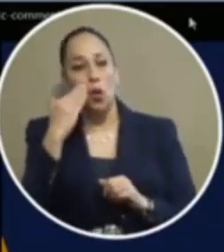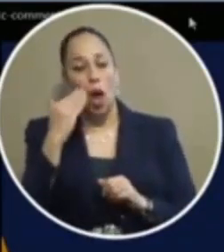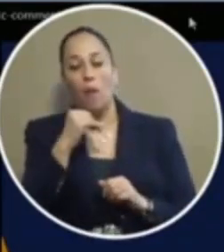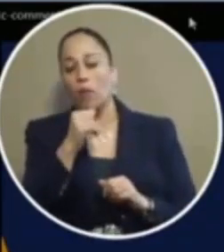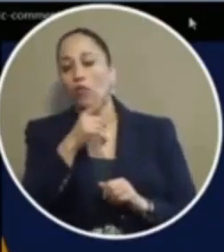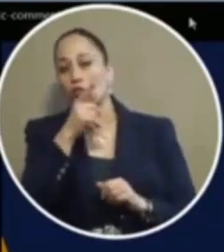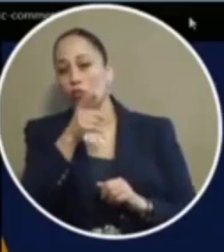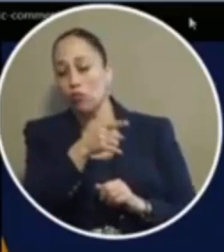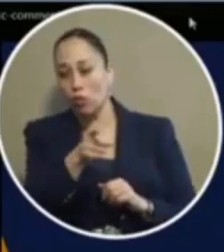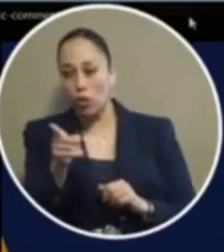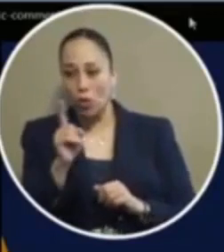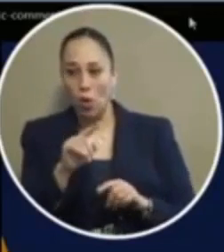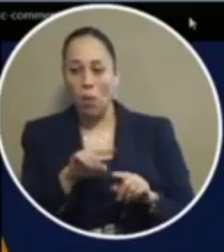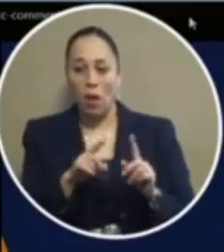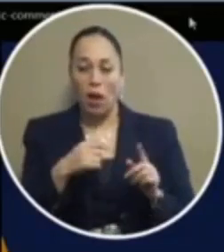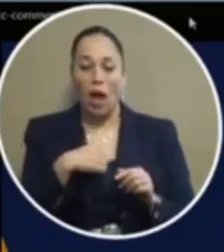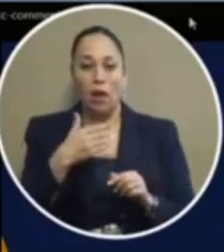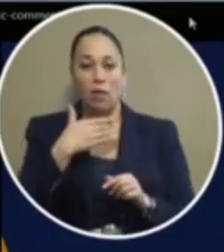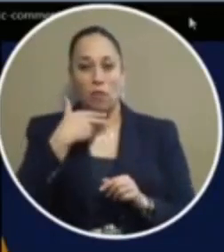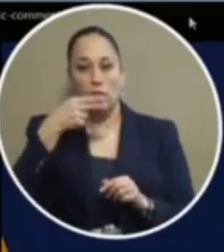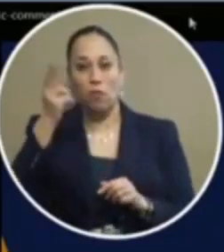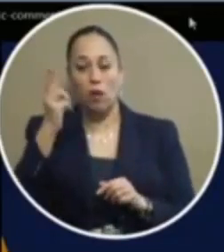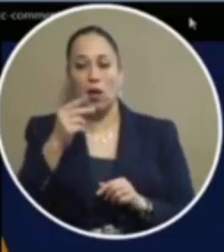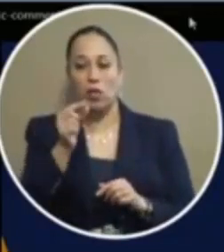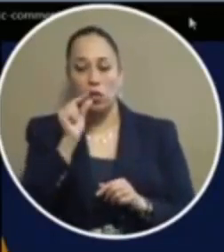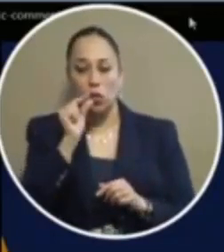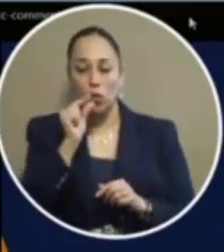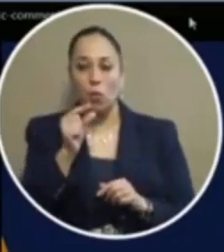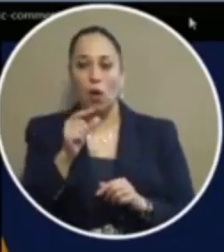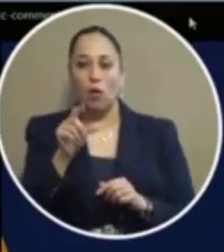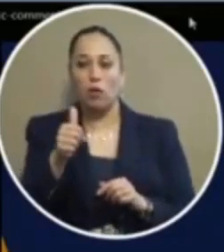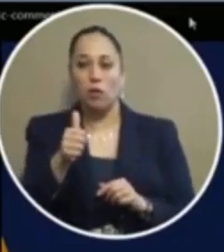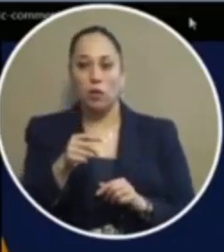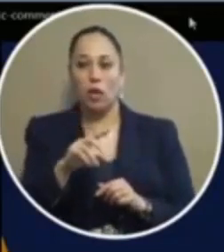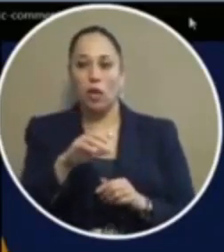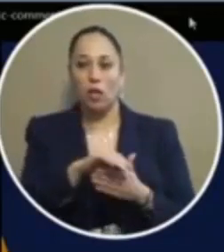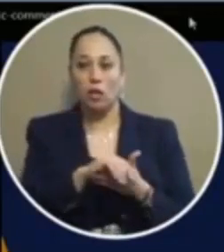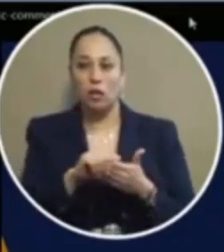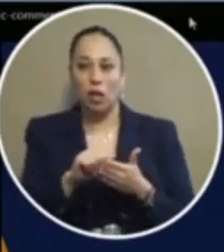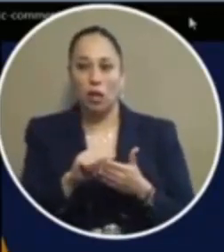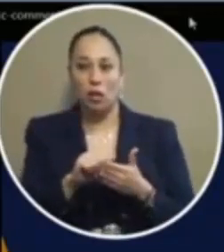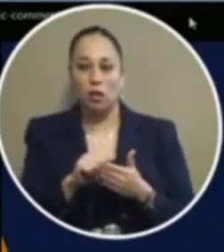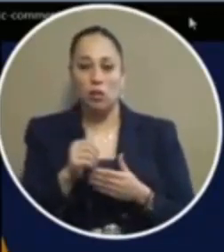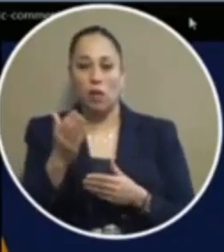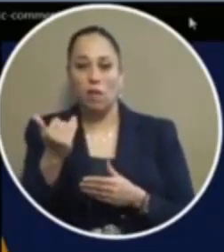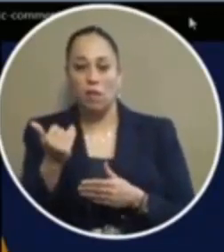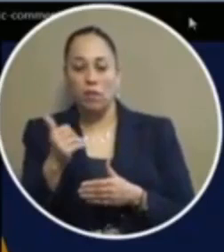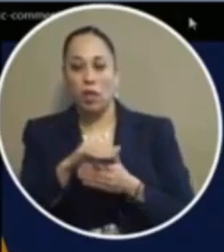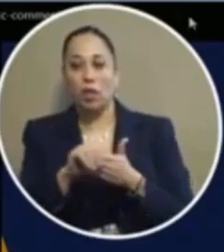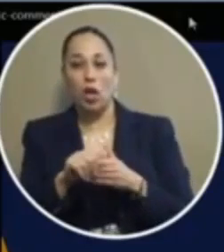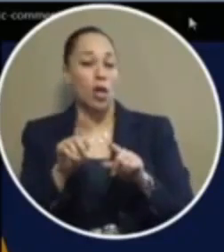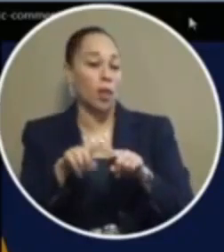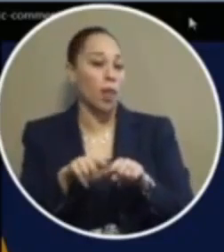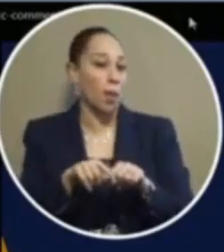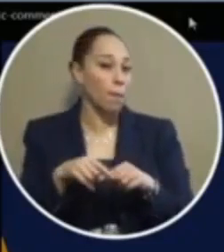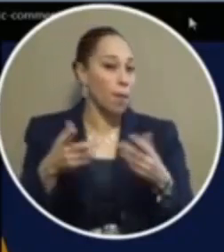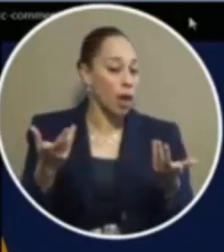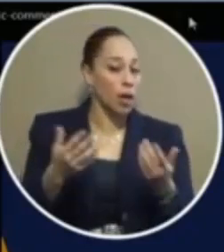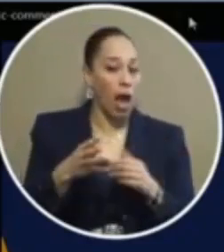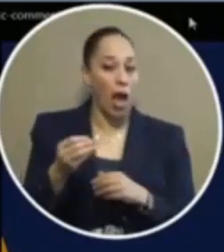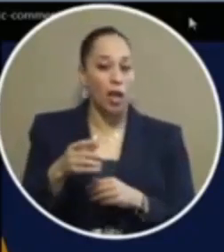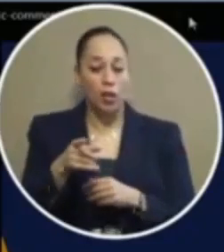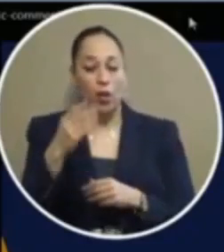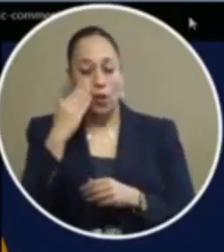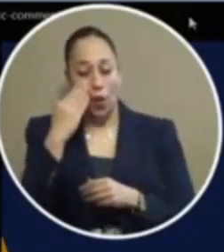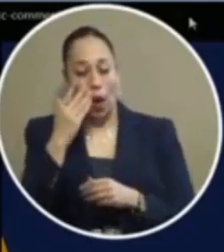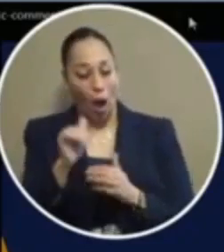not too sure if you guys smoke i would highly recommend you smoke a blunt it's ten dollars a g it's in dollars depending on who you buy and see how